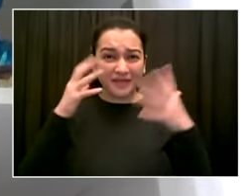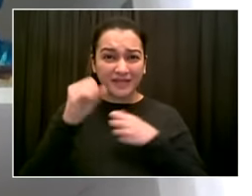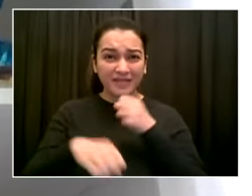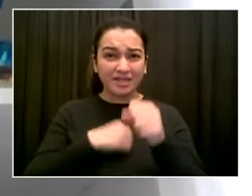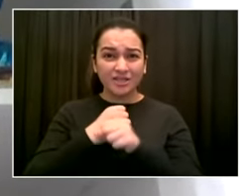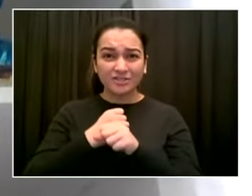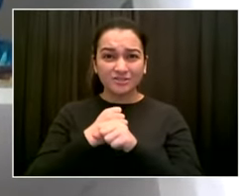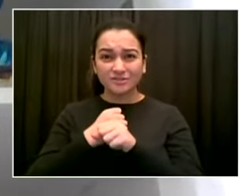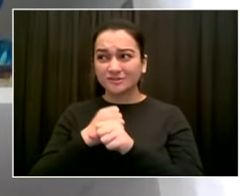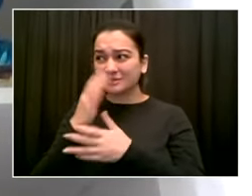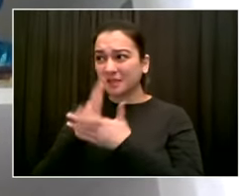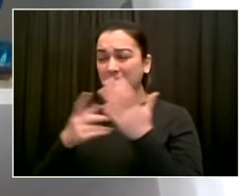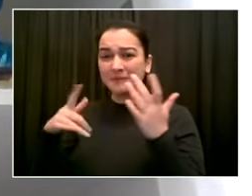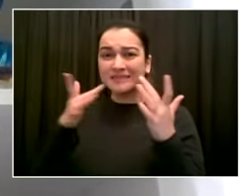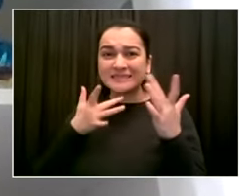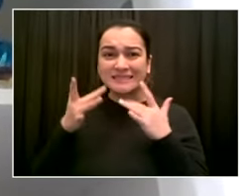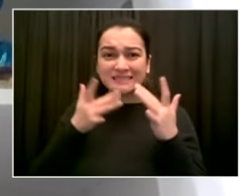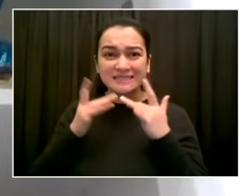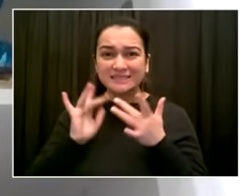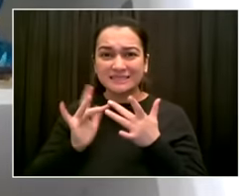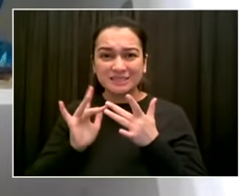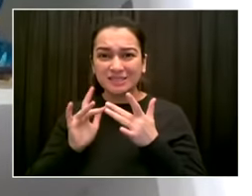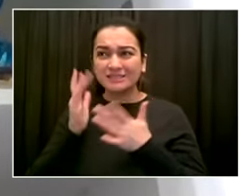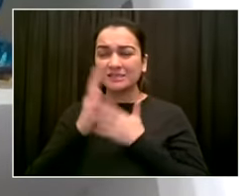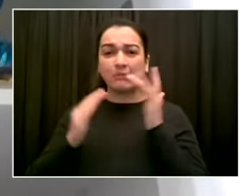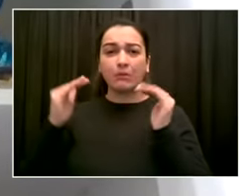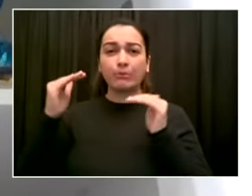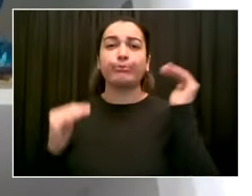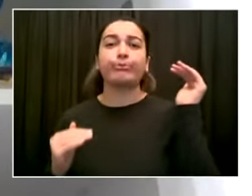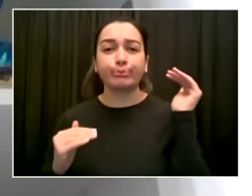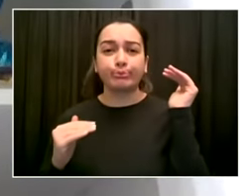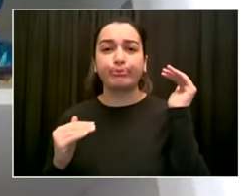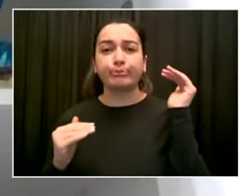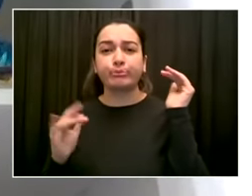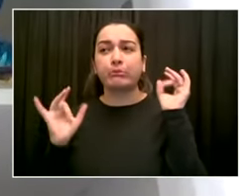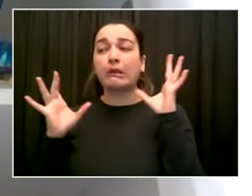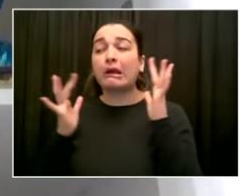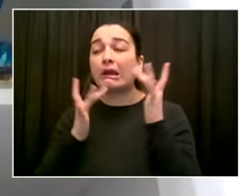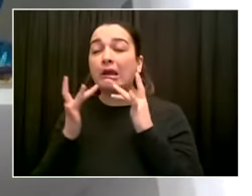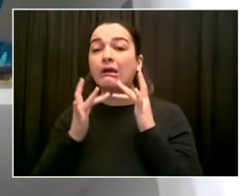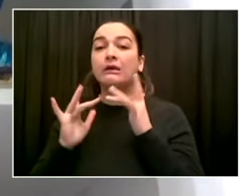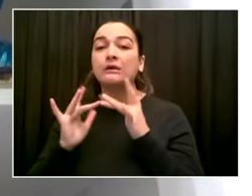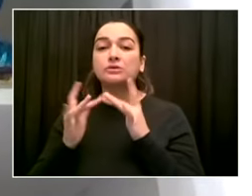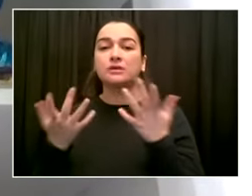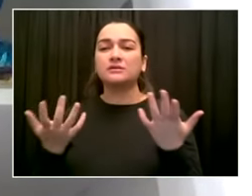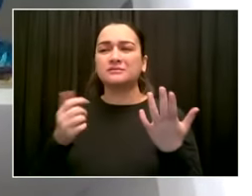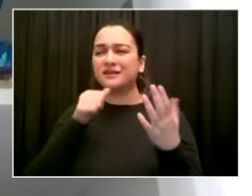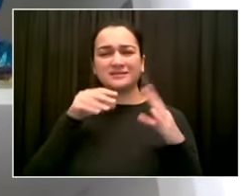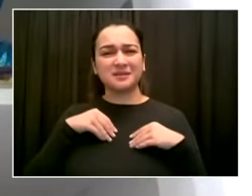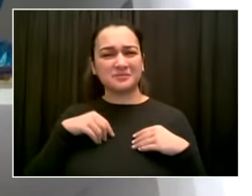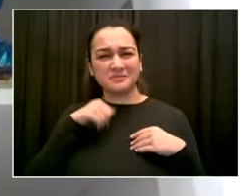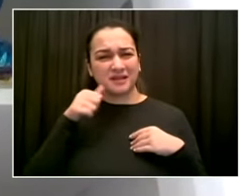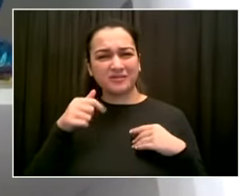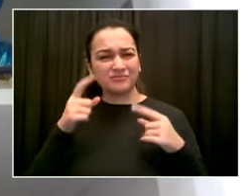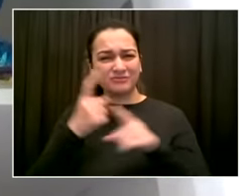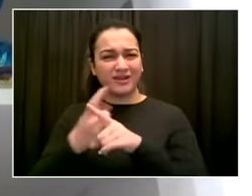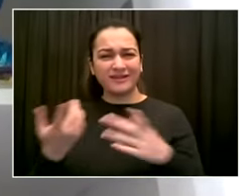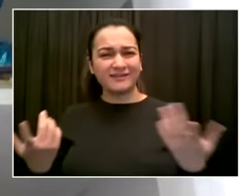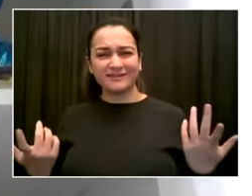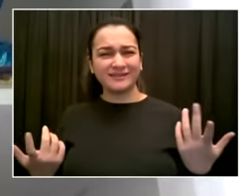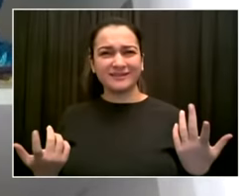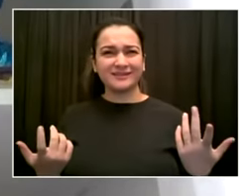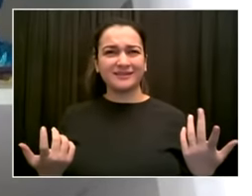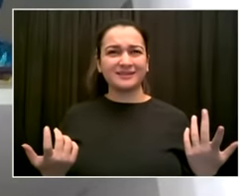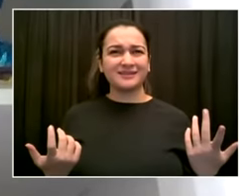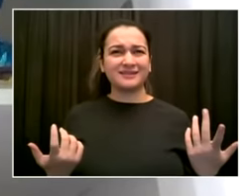And so, with Mayor de Blasio committing $157 million in capital funds, that represents the largest municipal investment in American history in